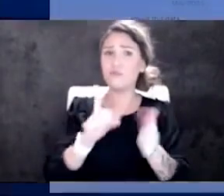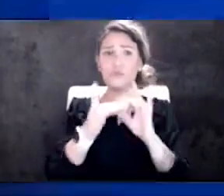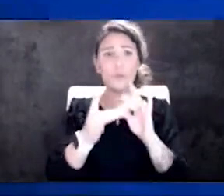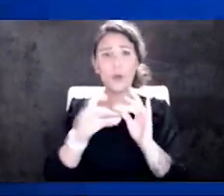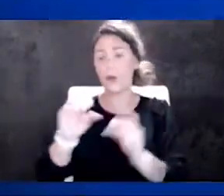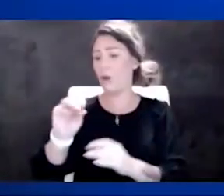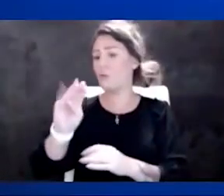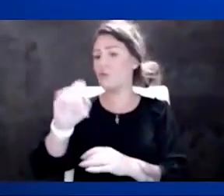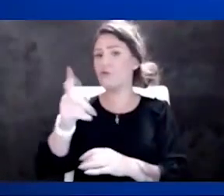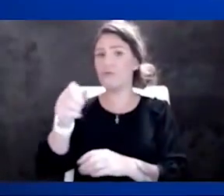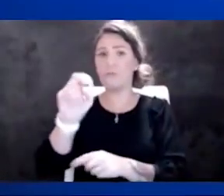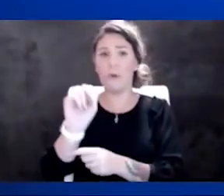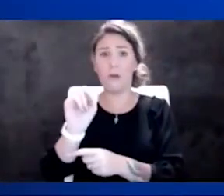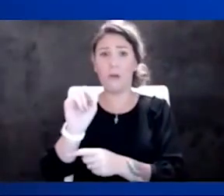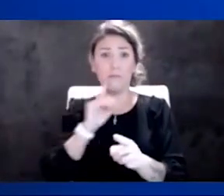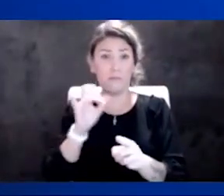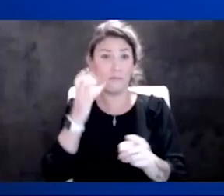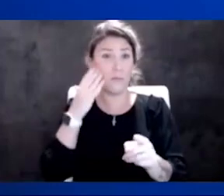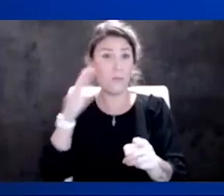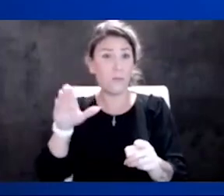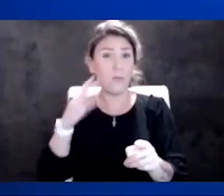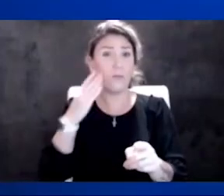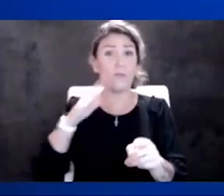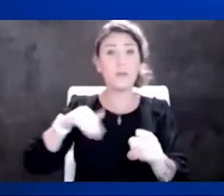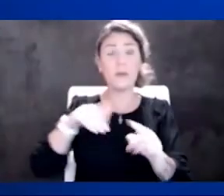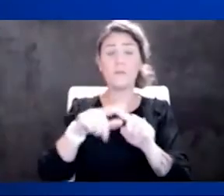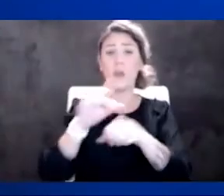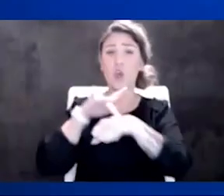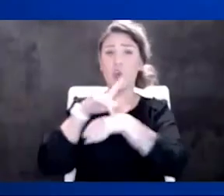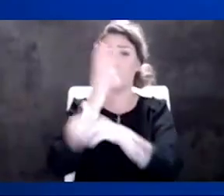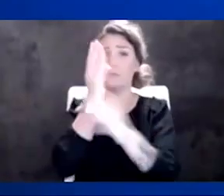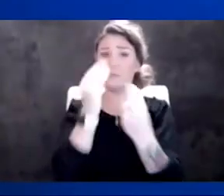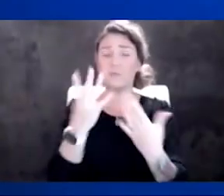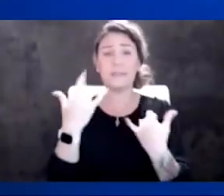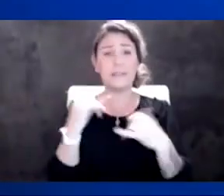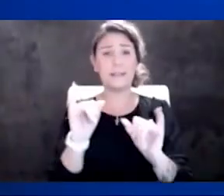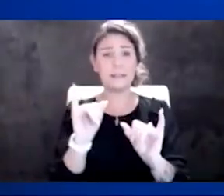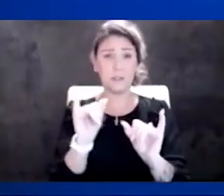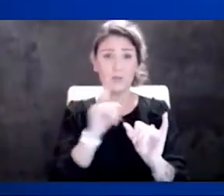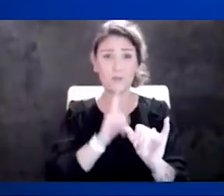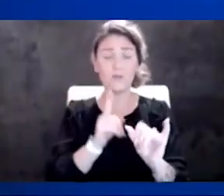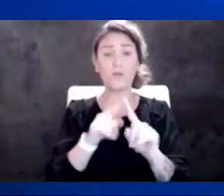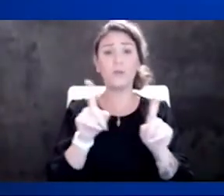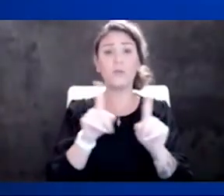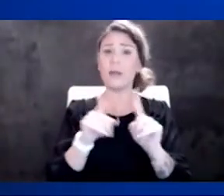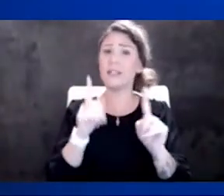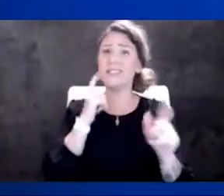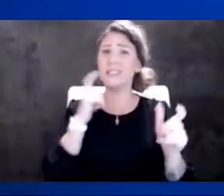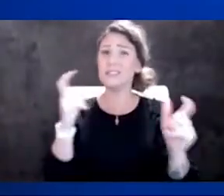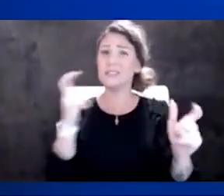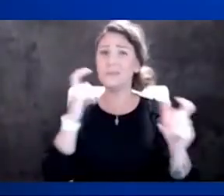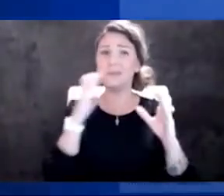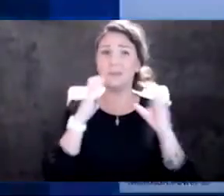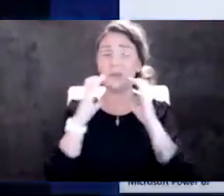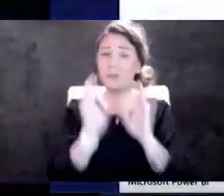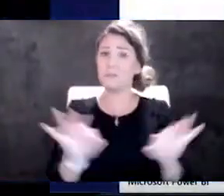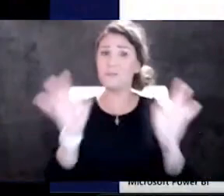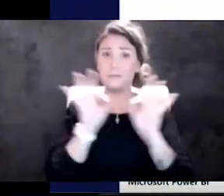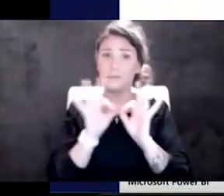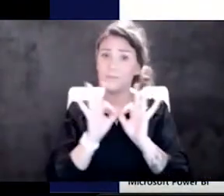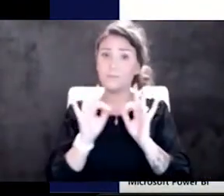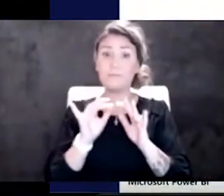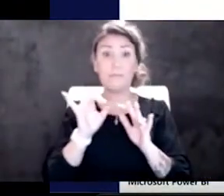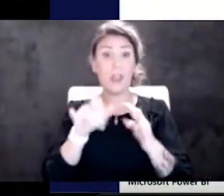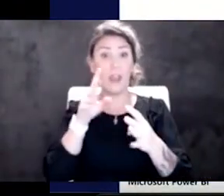yet, but early data suggests that that's probably still true, but we've got a bigger conversation to have, and this map should